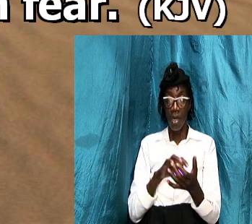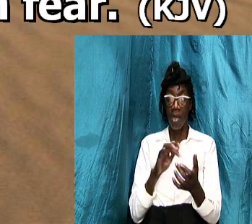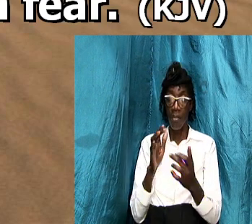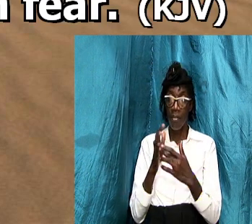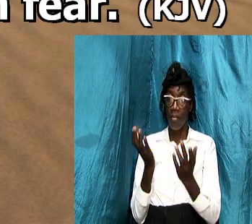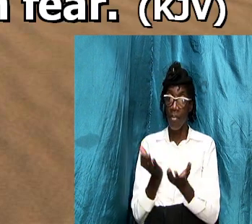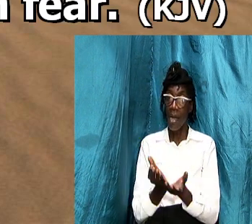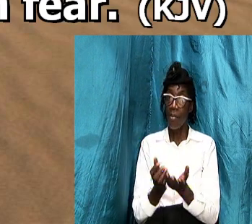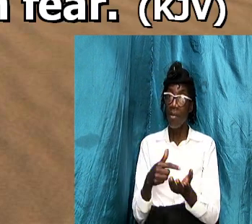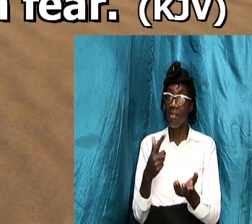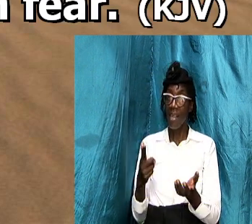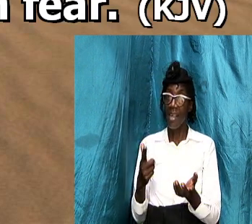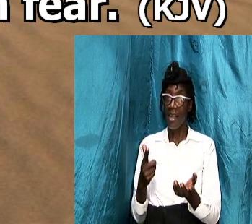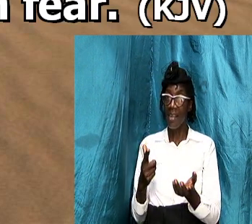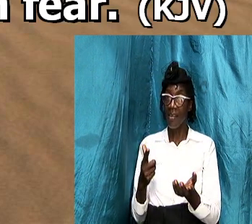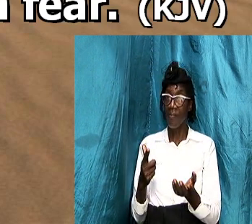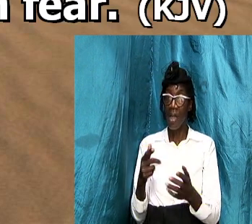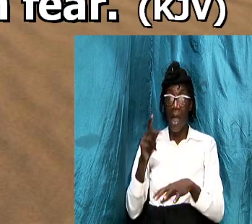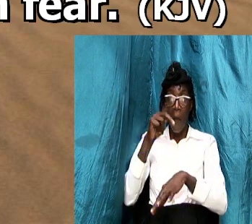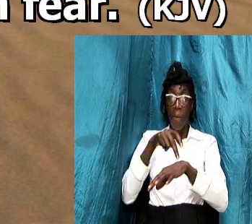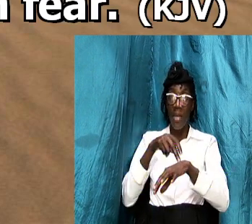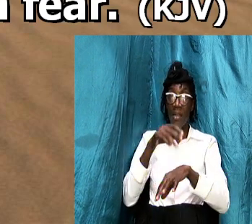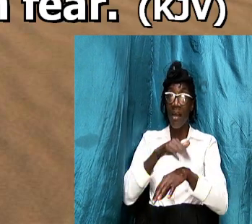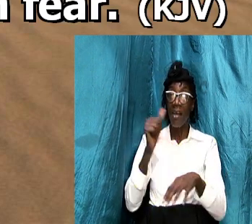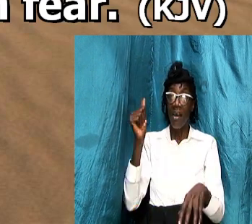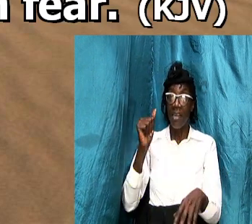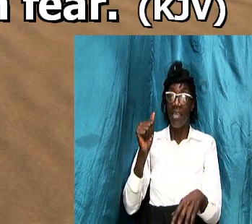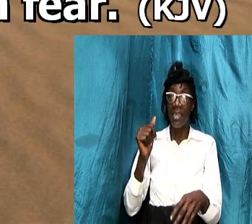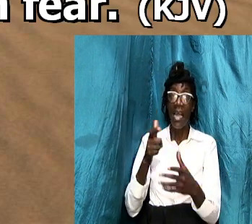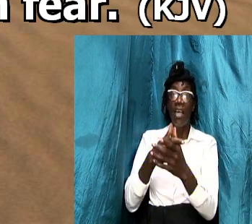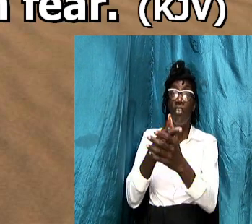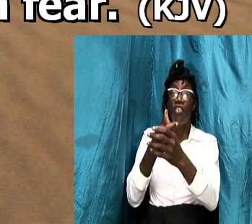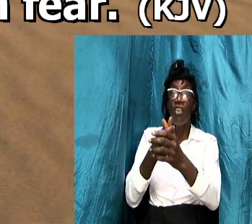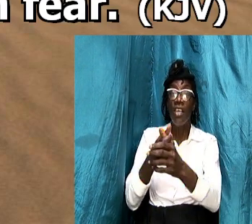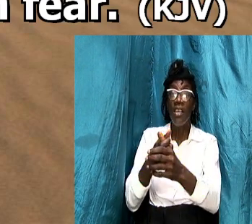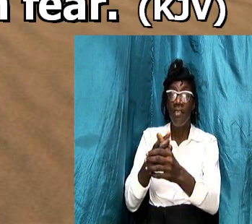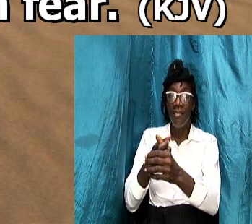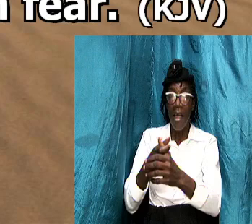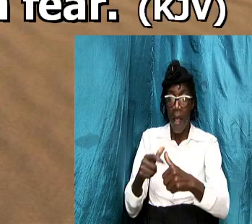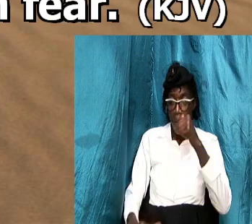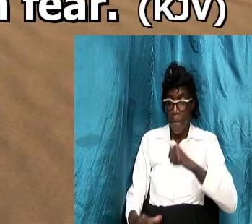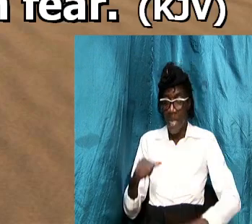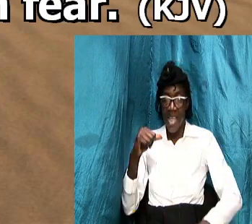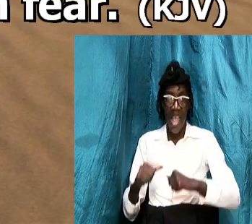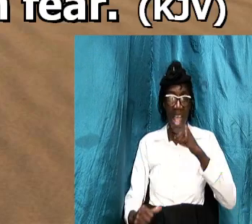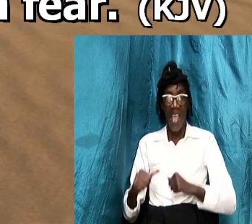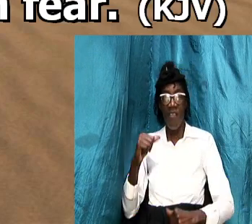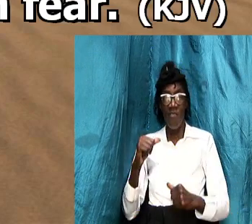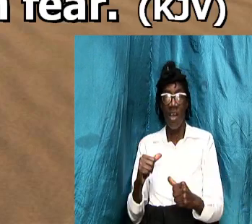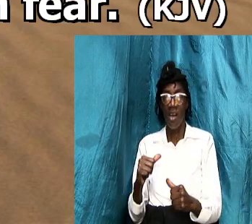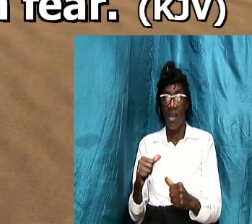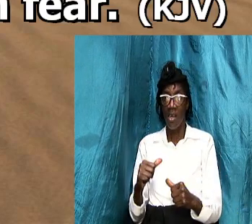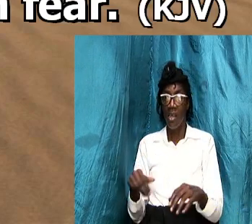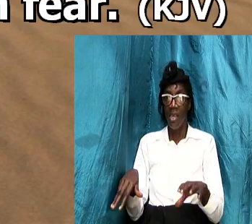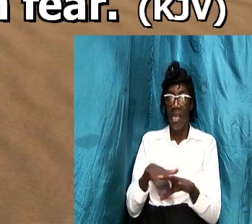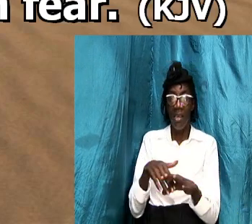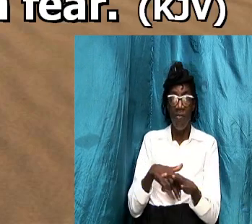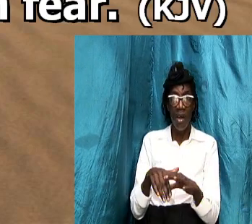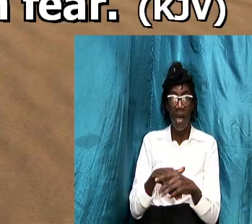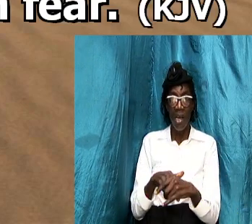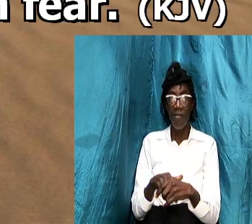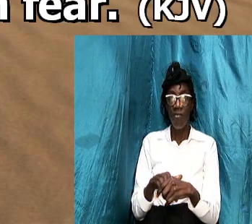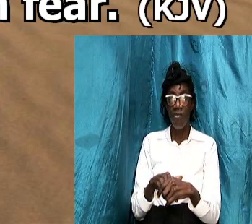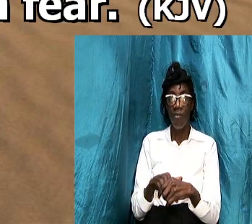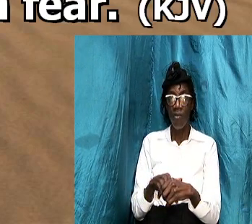peter called it chaste and respectful behavior or attitude and it basically involves a wife's